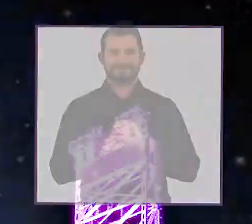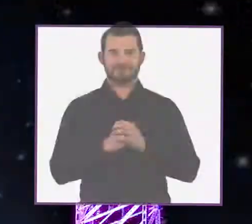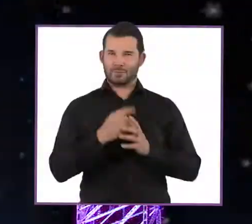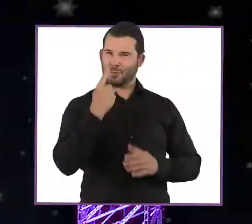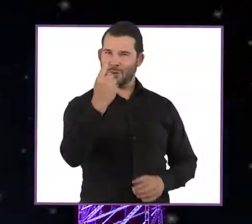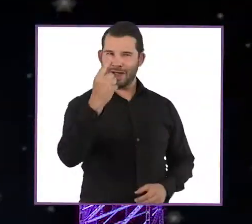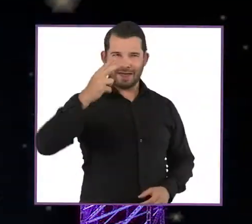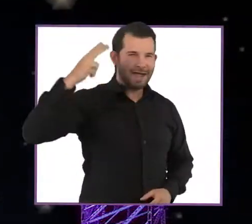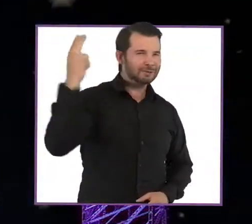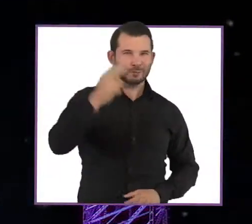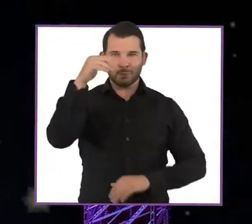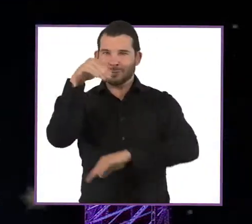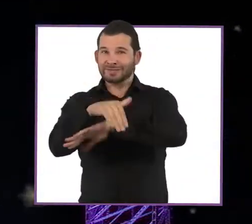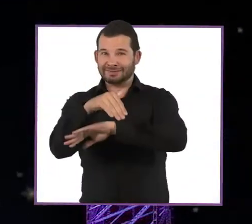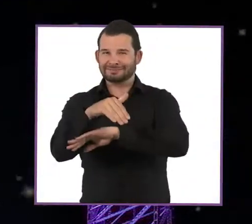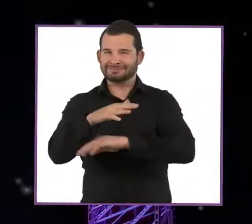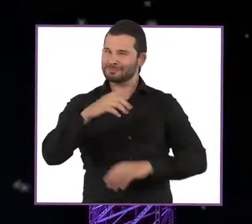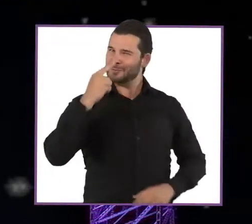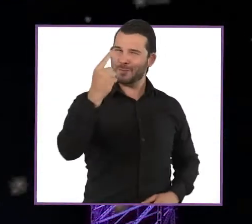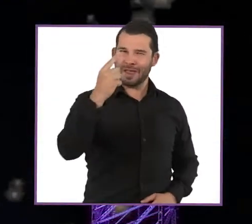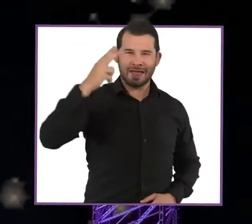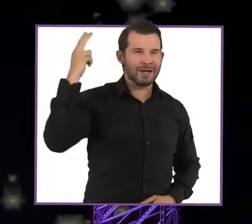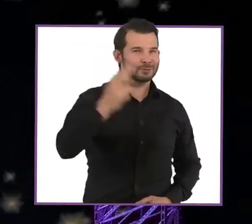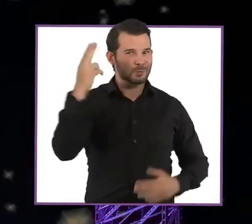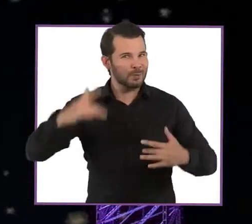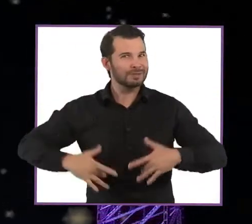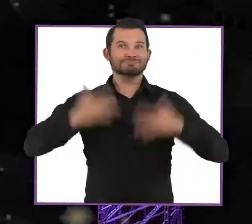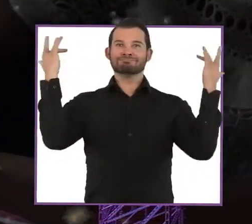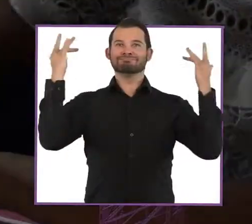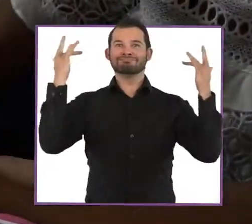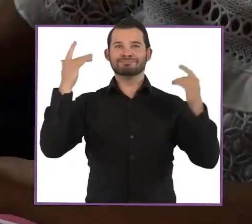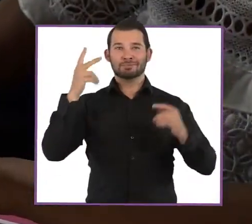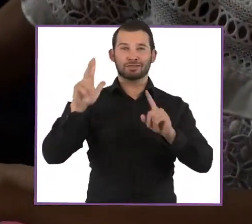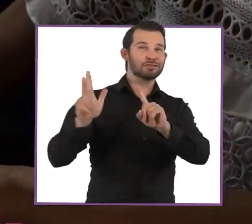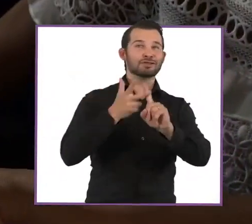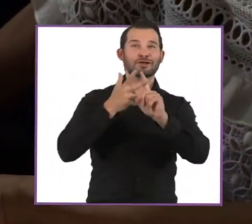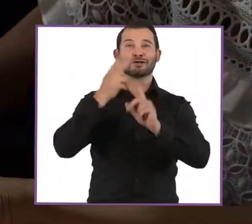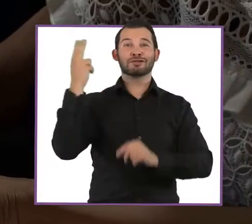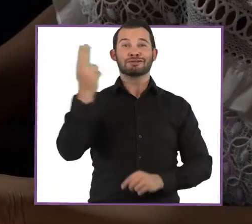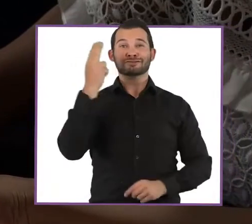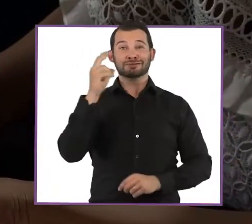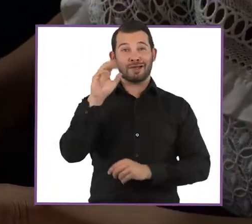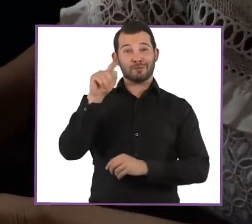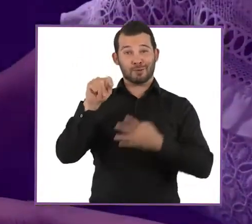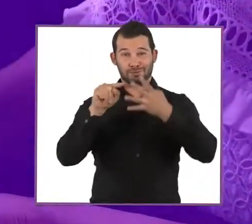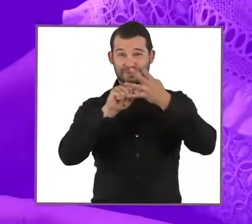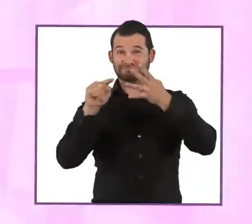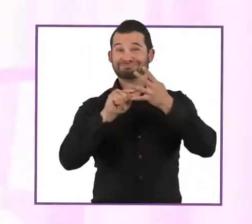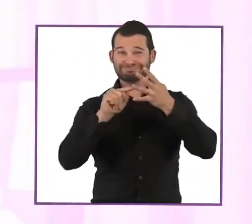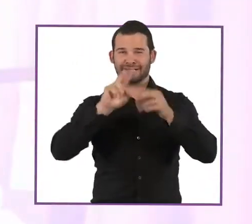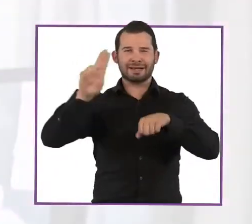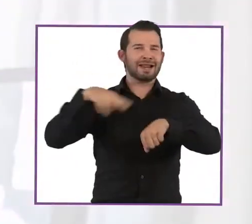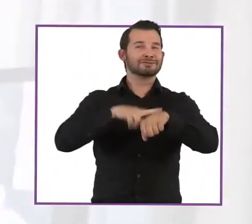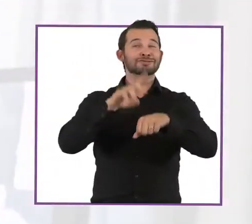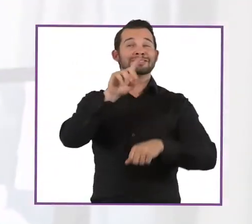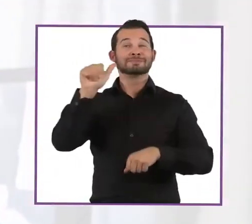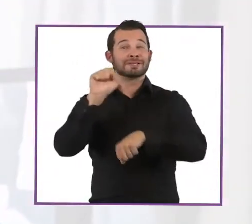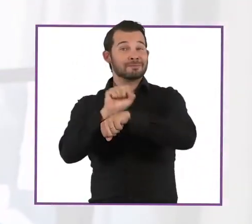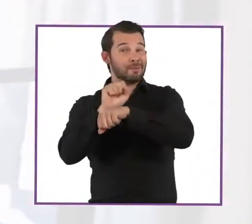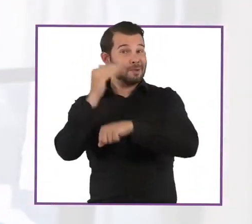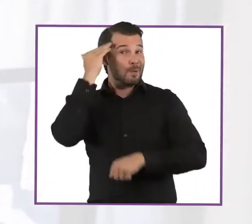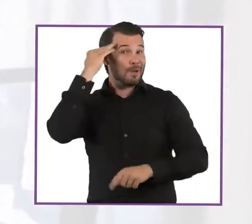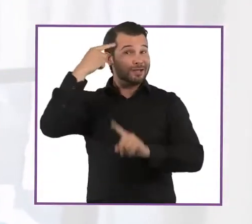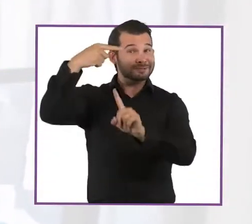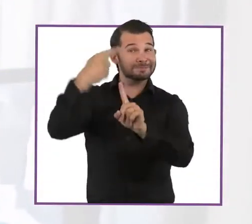one historic night one historic event the third thursday of october national disability